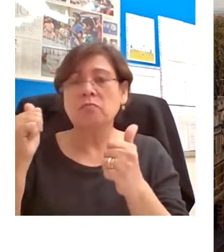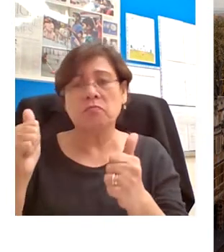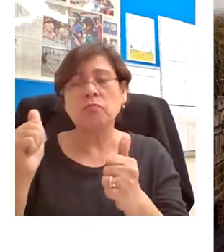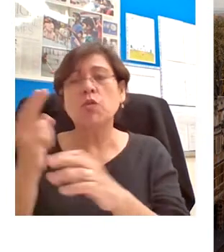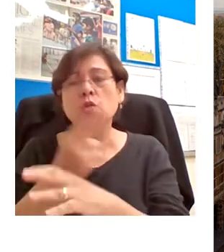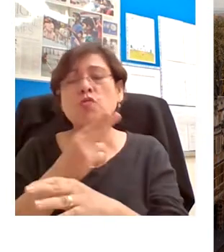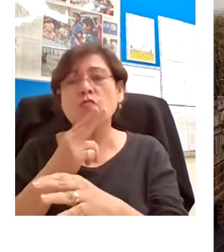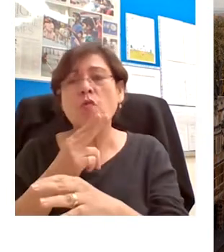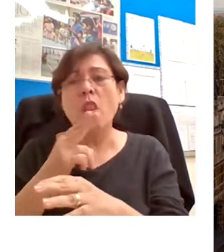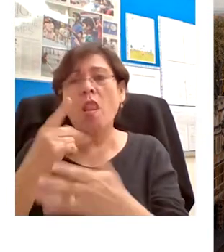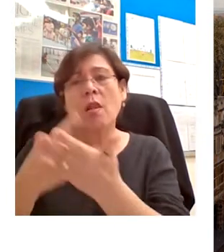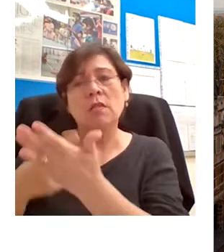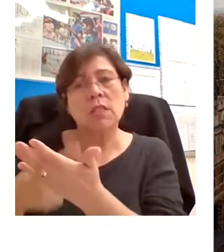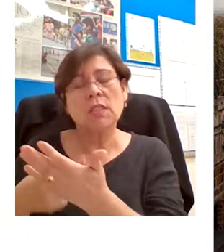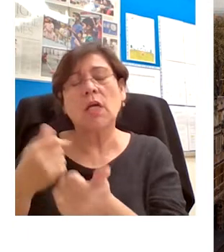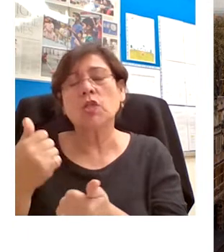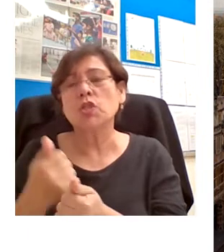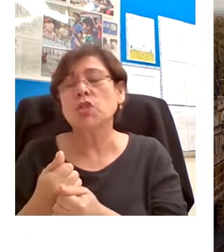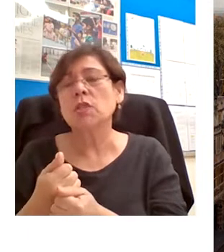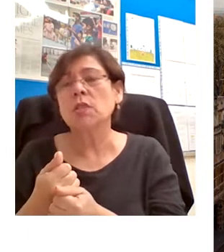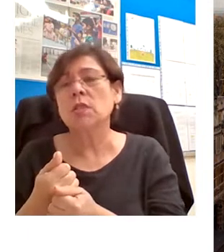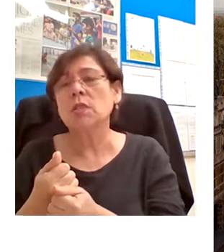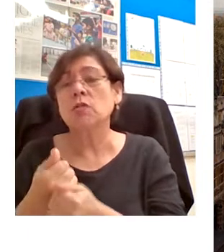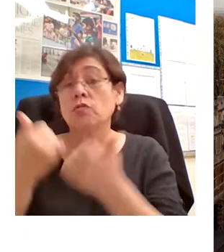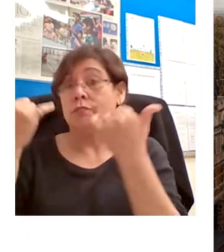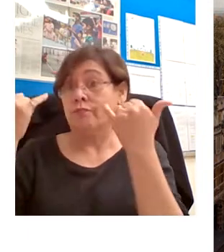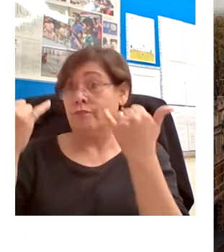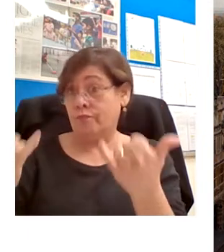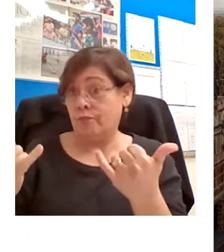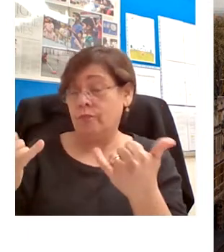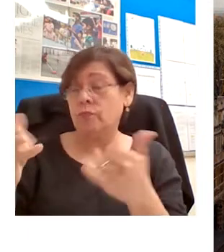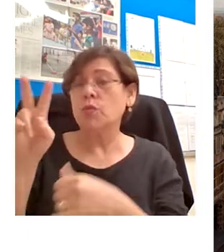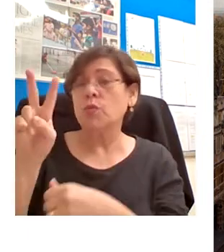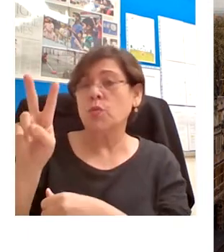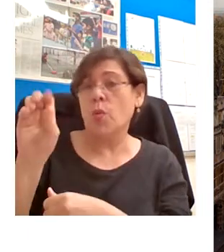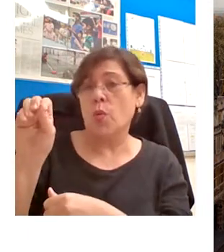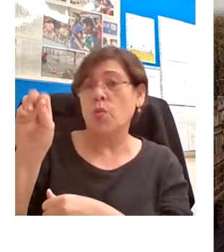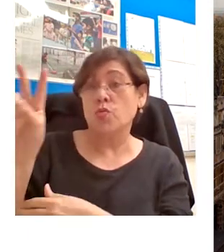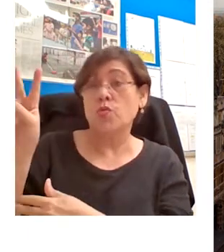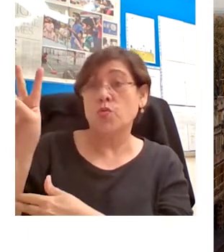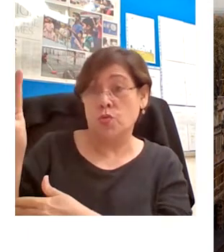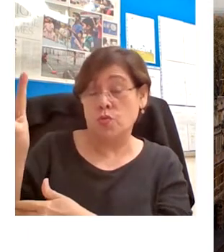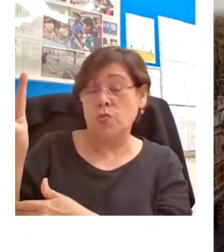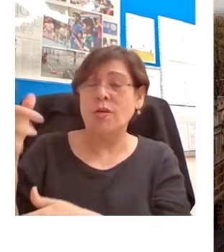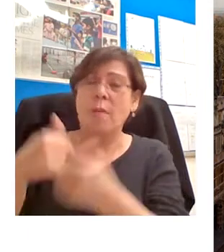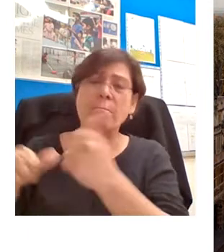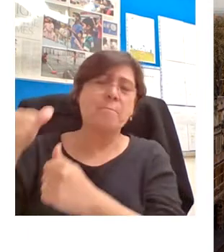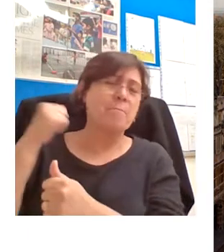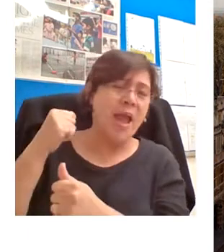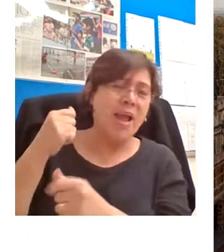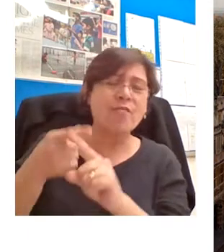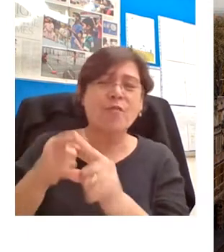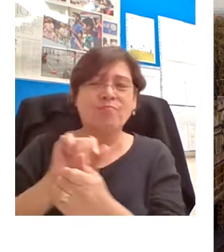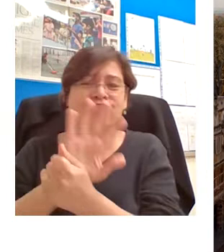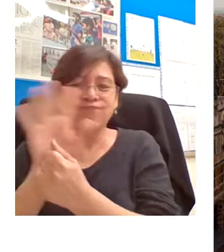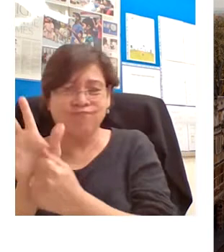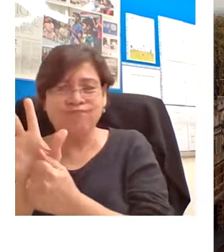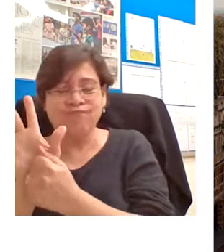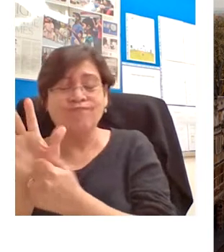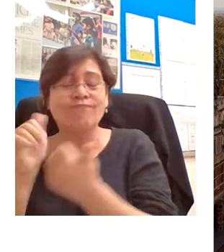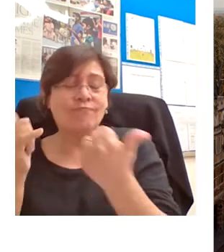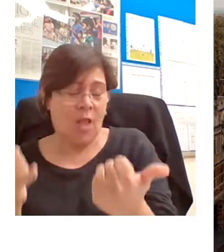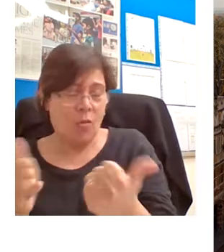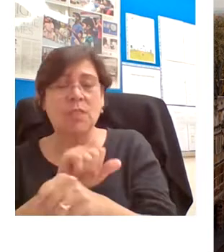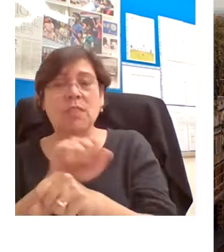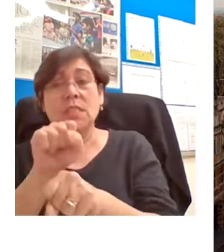So now in 2022, as we slowly bounce back from the global pandemic, and at least here in Singapore,